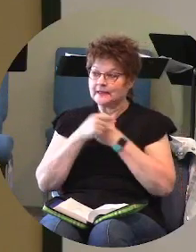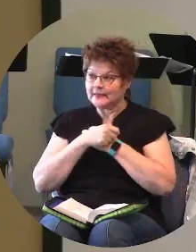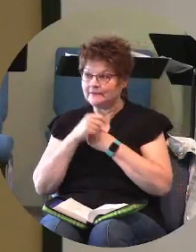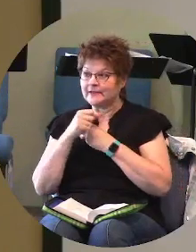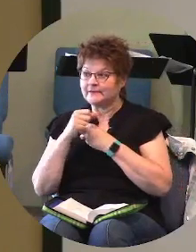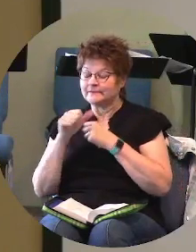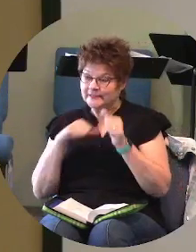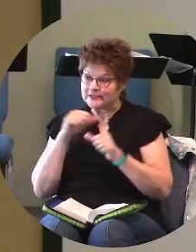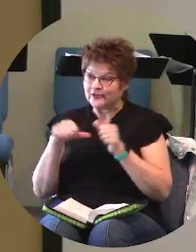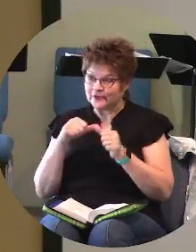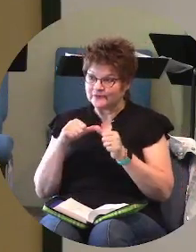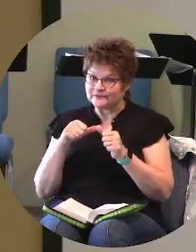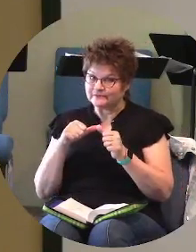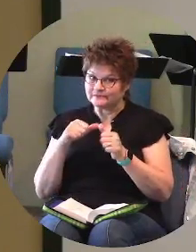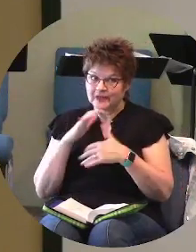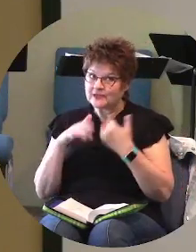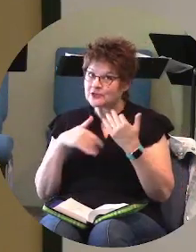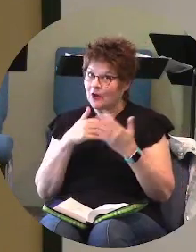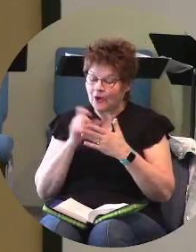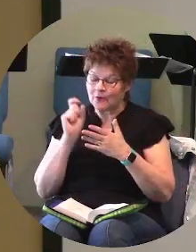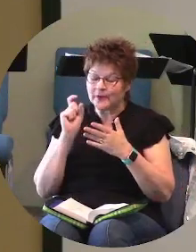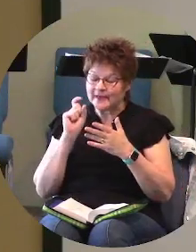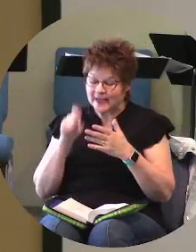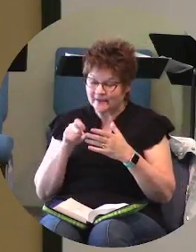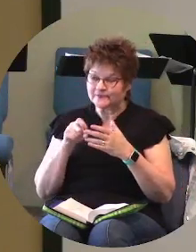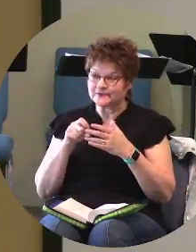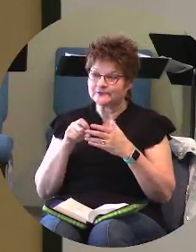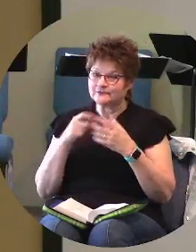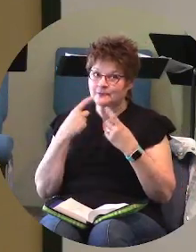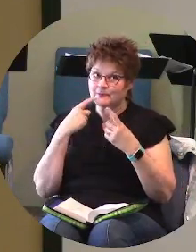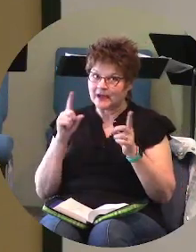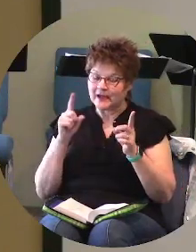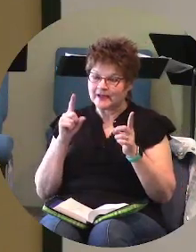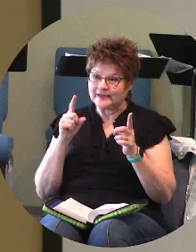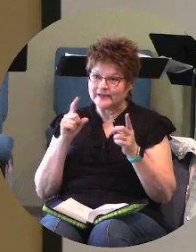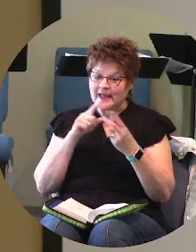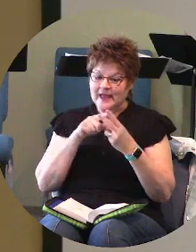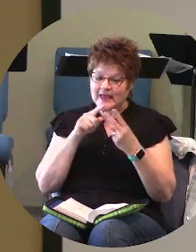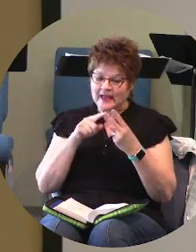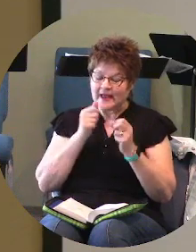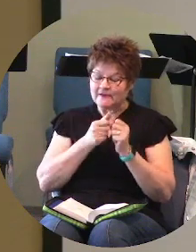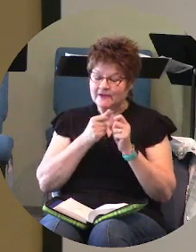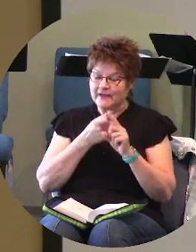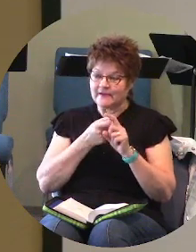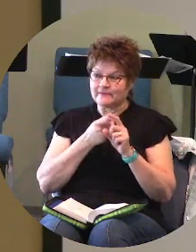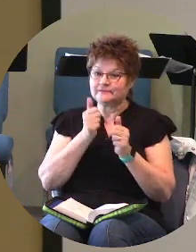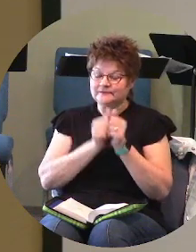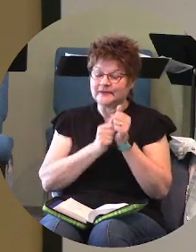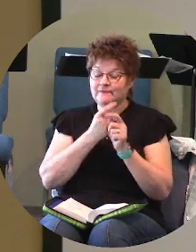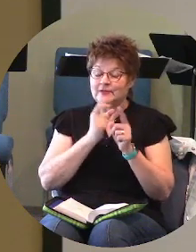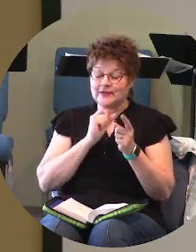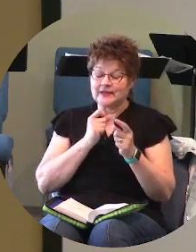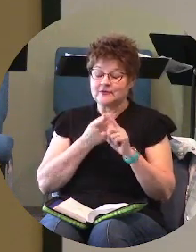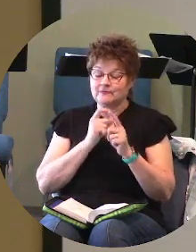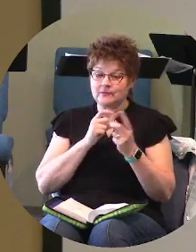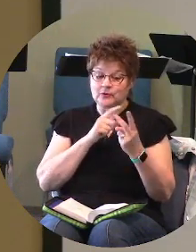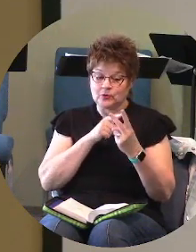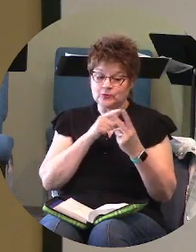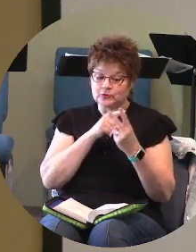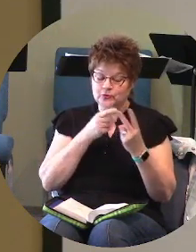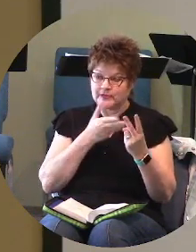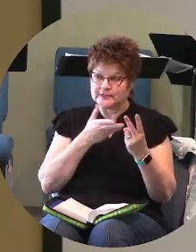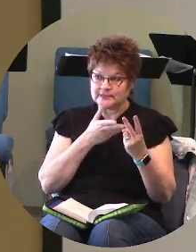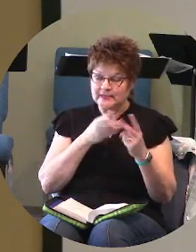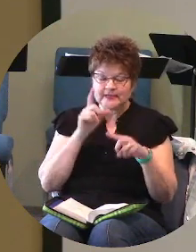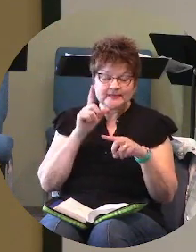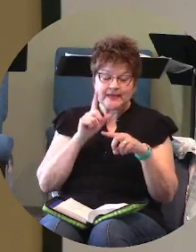that's all we have to master everything is born out of those two things because i can't